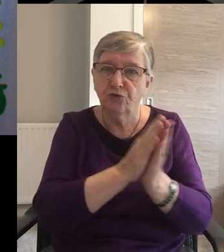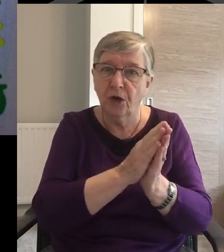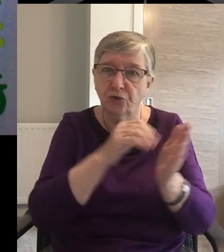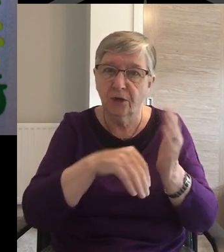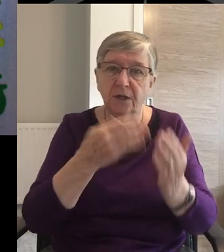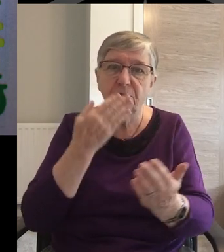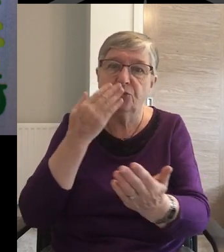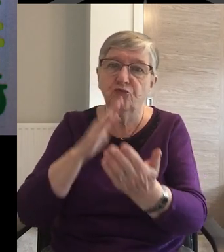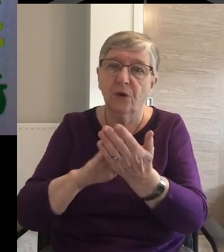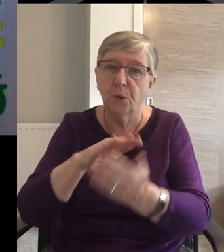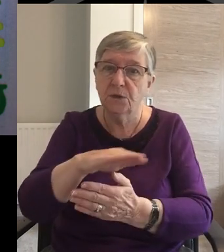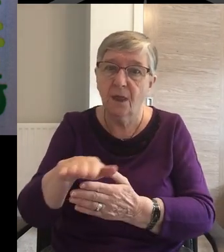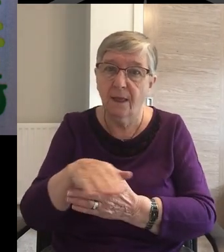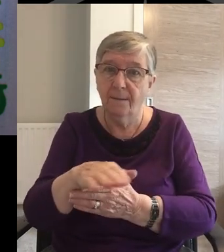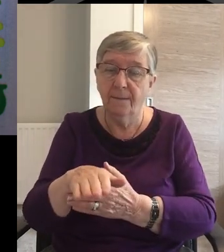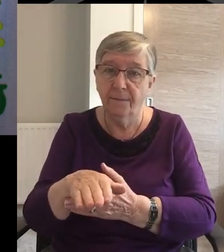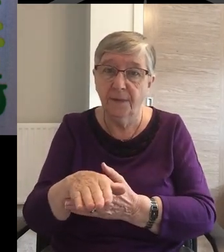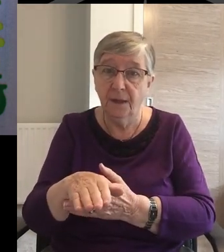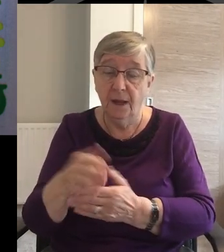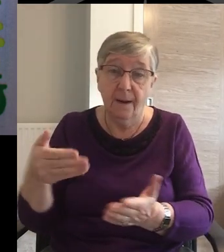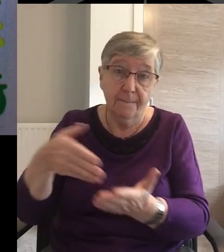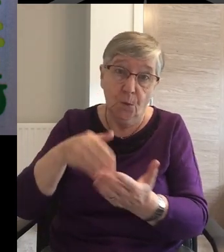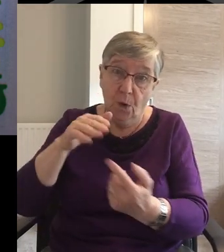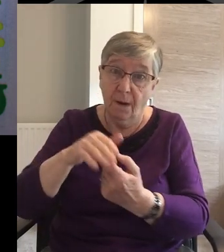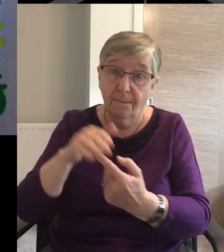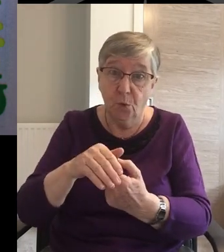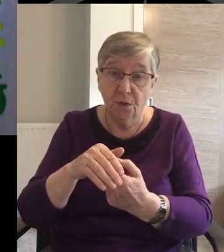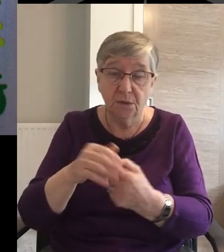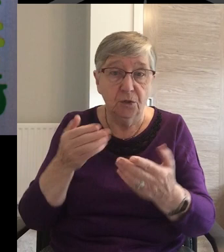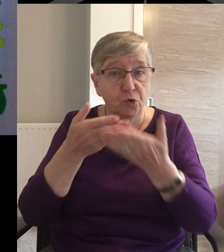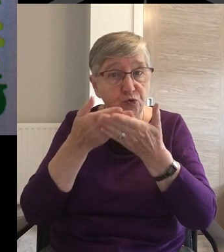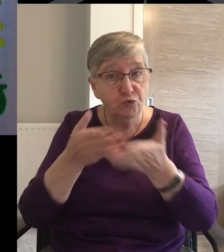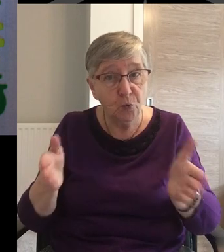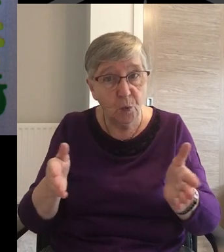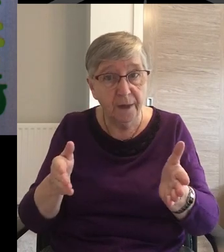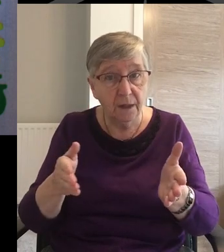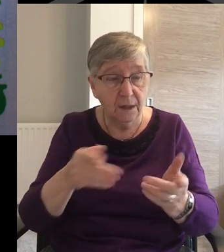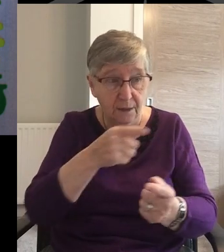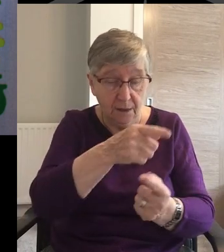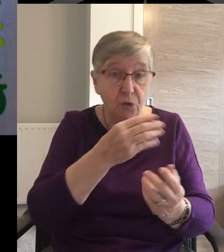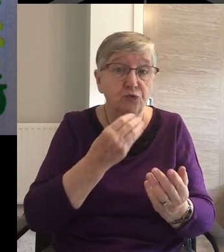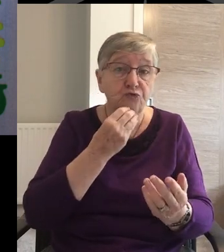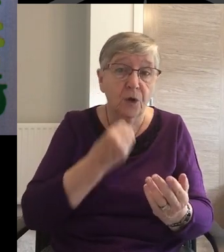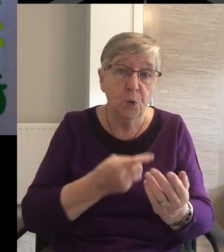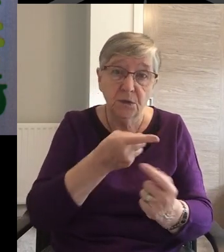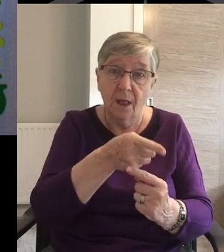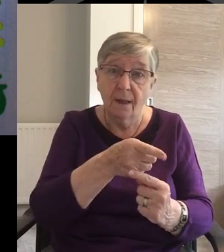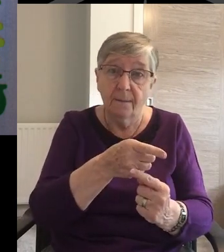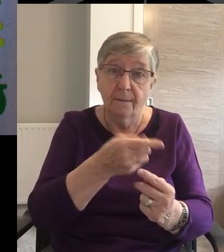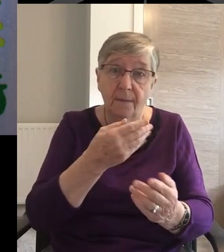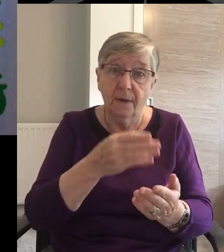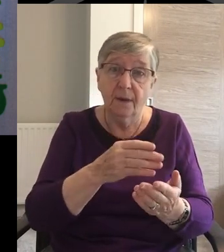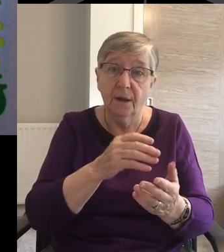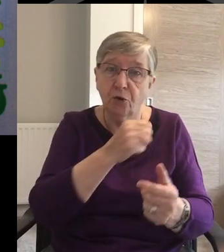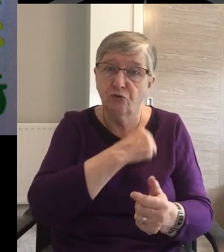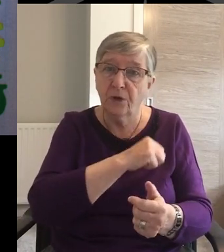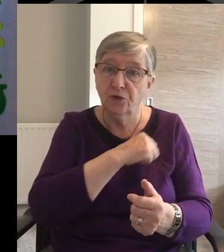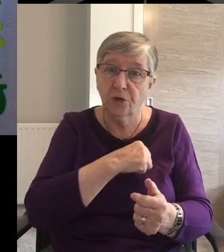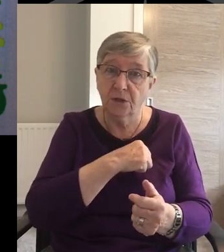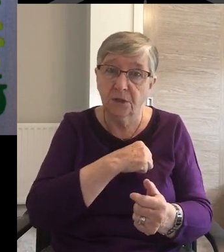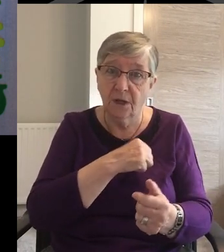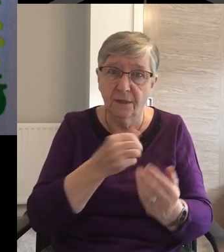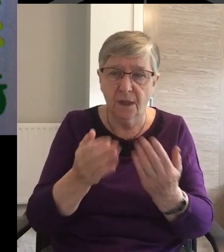Jerusalem And more important Demonstrating to the Jerusalem Christians That those strange